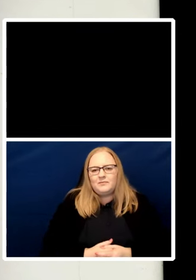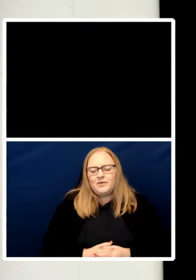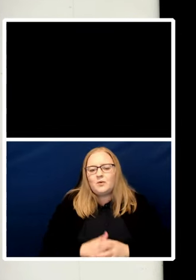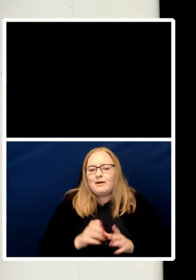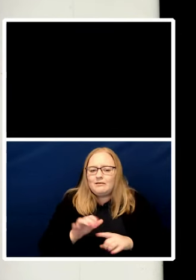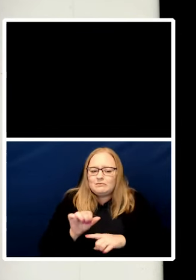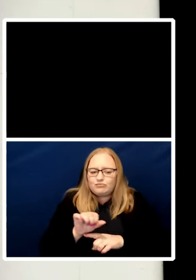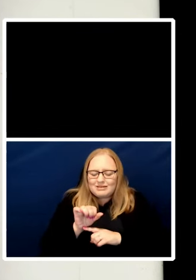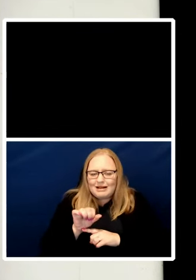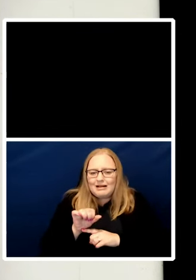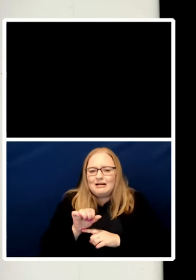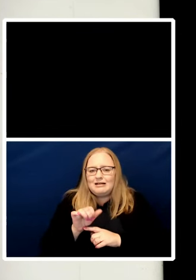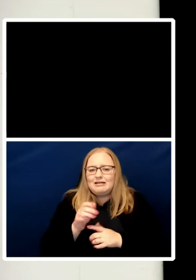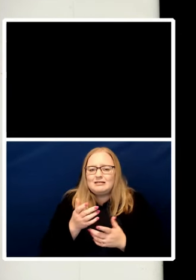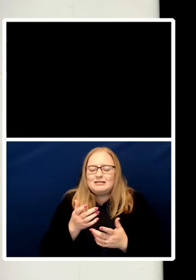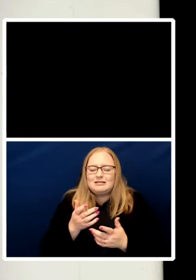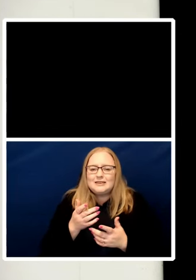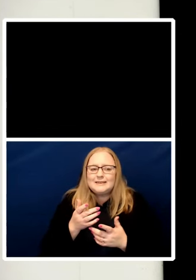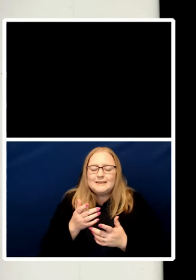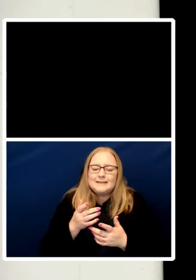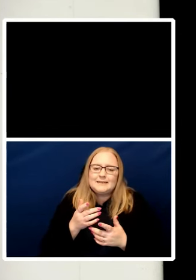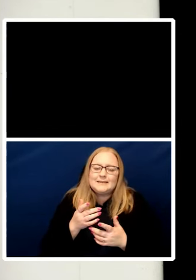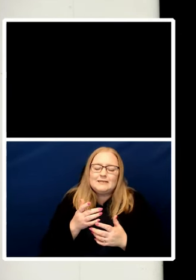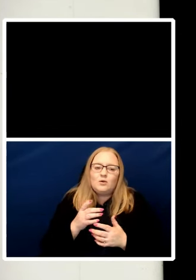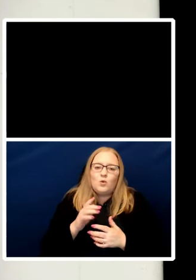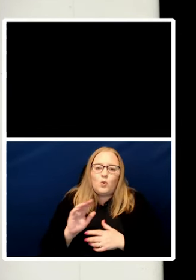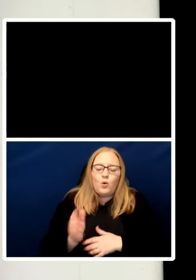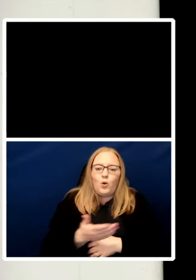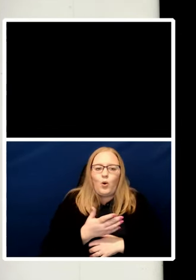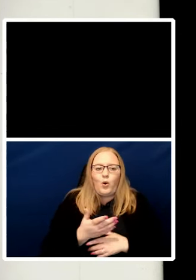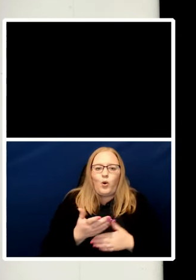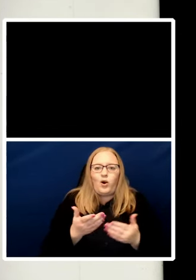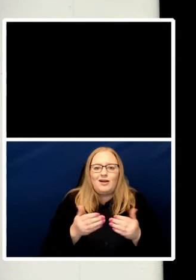However, they can't by themselves resolve them.